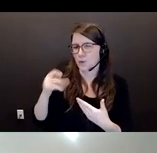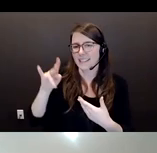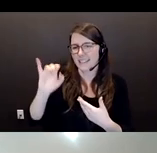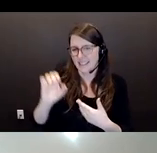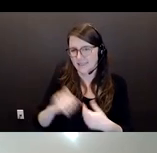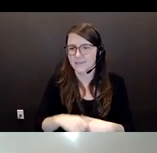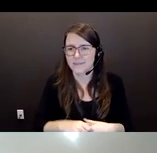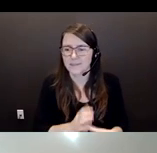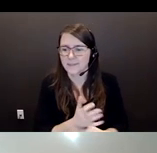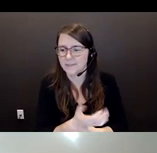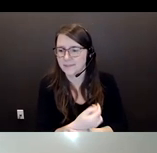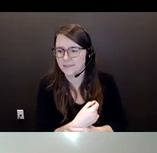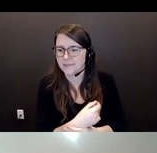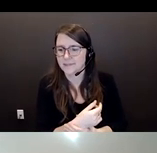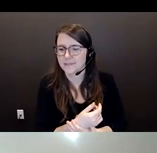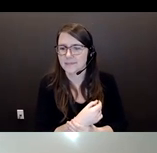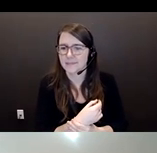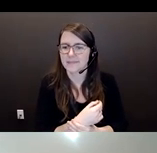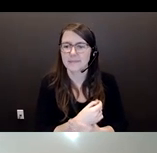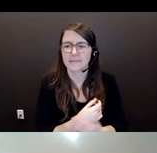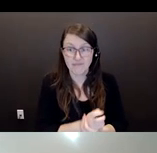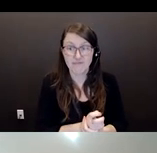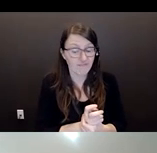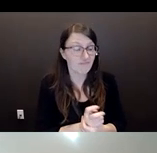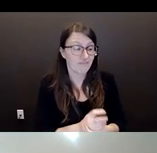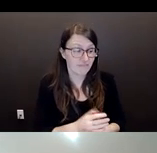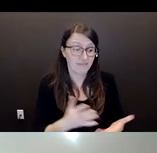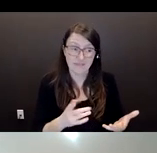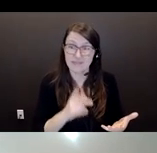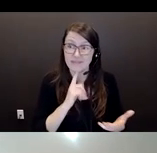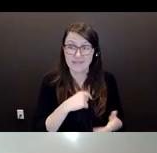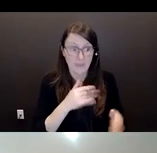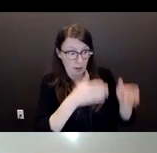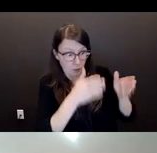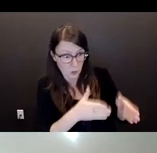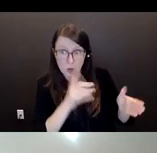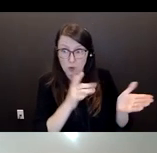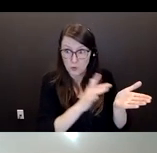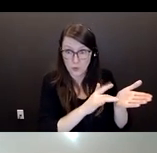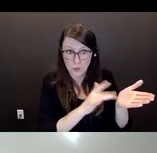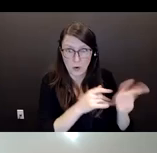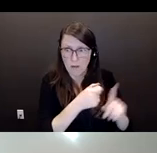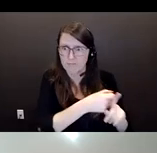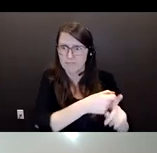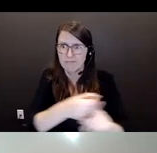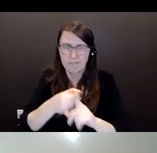think that's, you know, it does have an impact of all those around the individual that's have supported them.